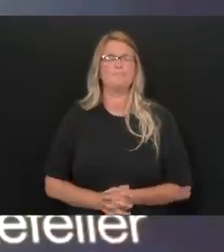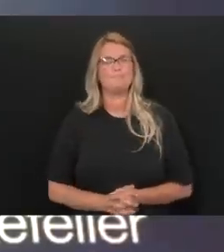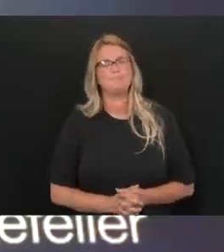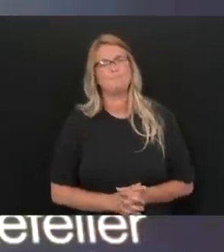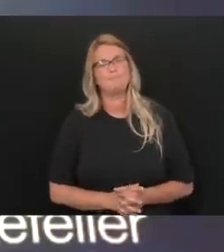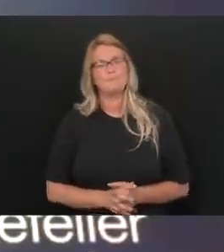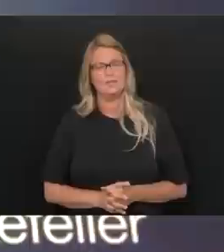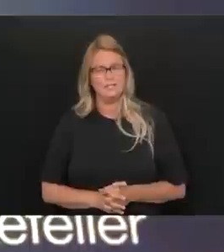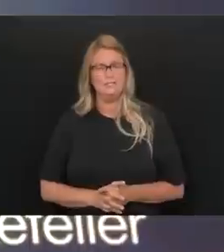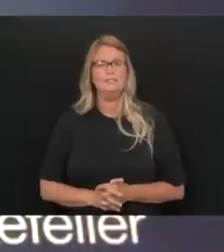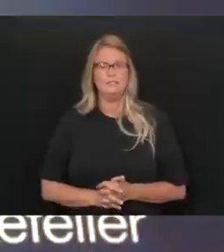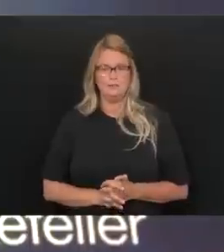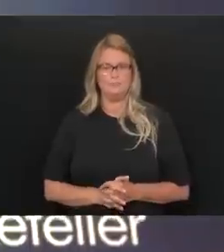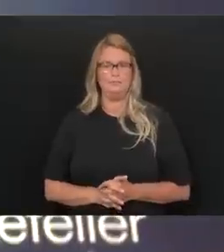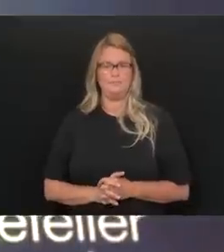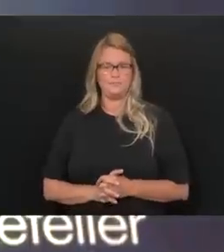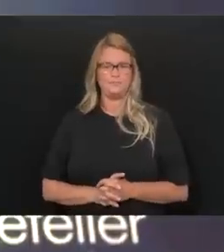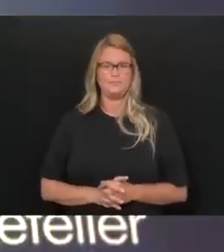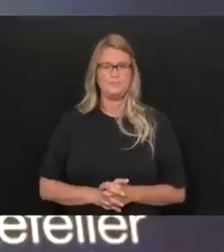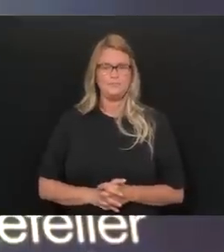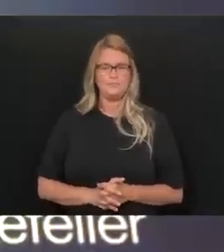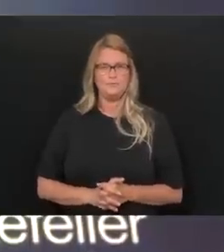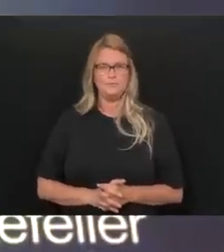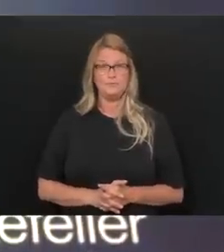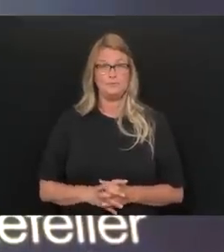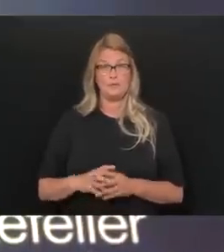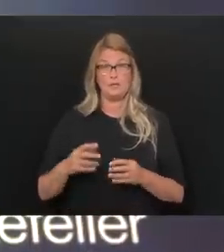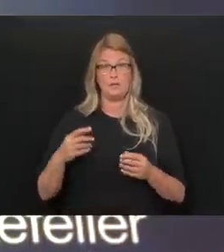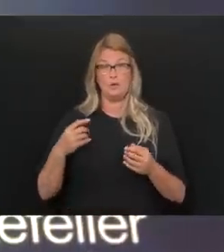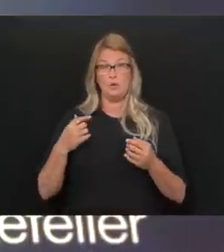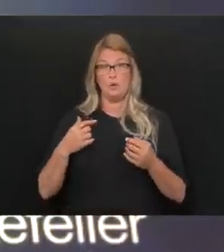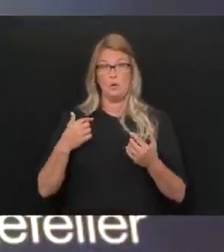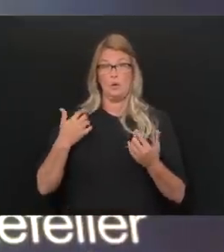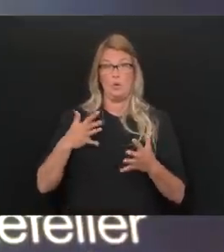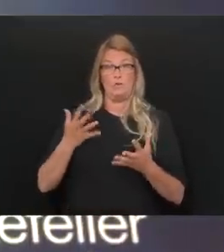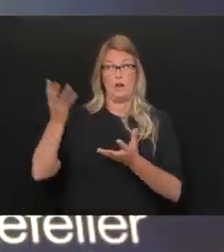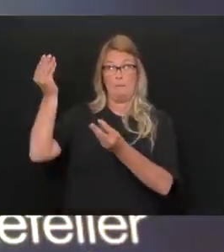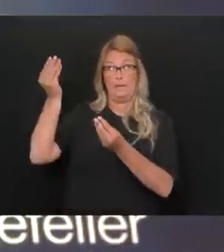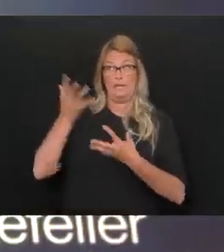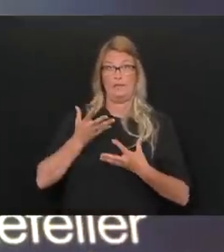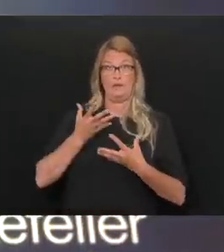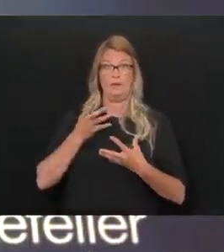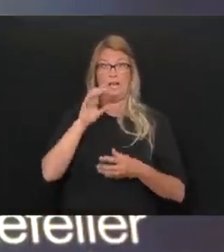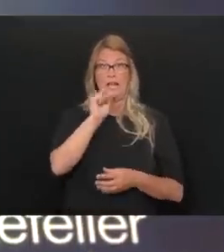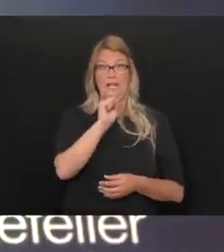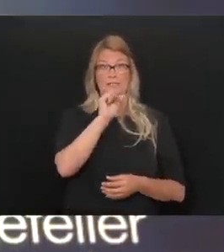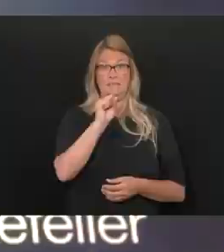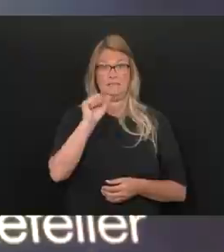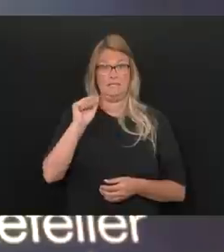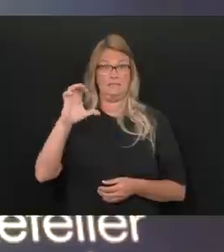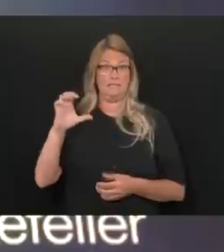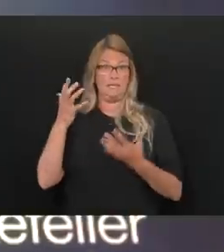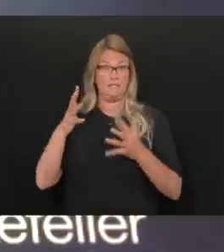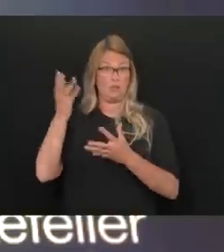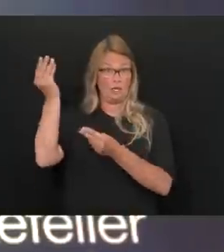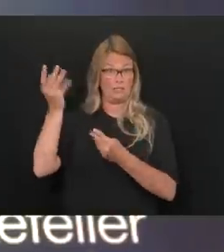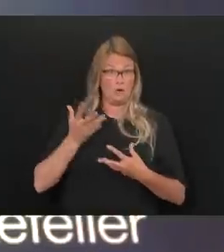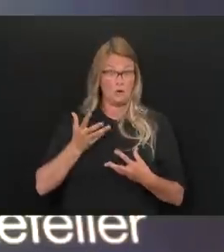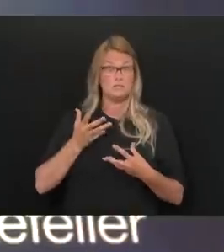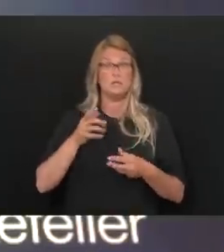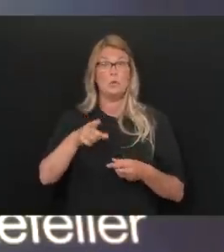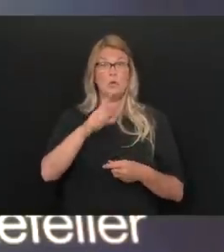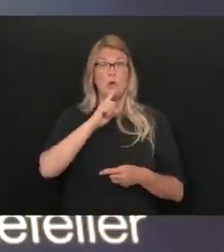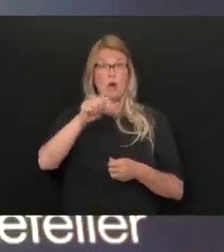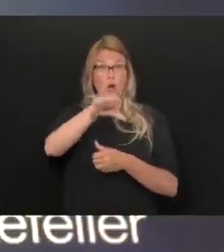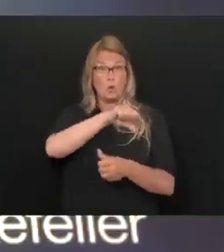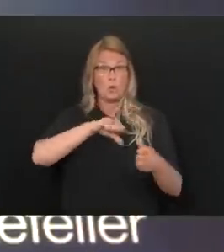And thanks, Mark. I'll just add very briefly that as we have given guidance before, and the SSAC has as well, if you're around